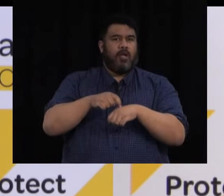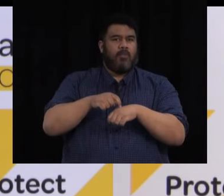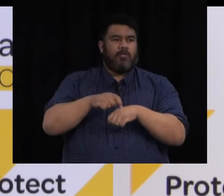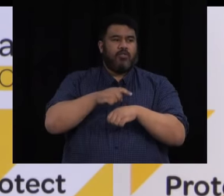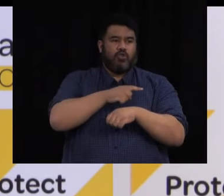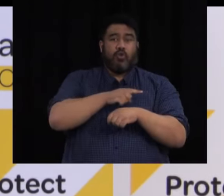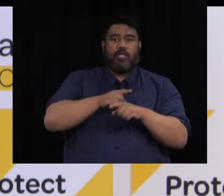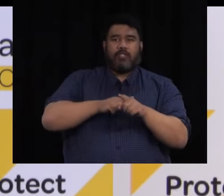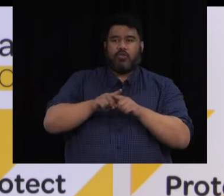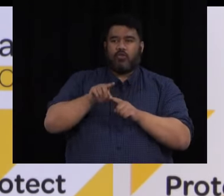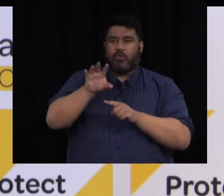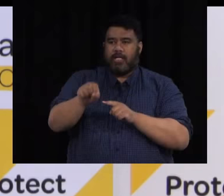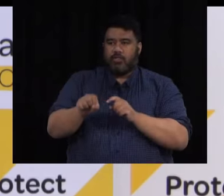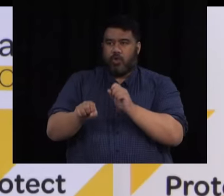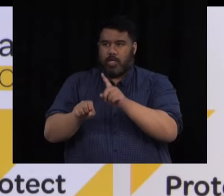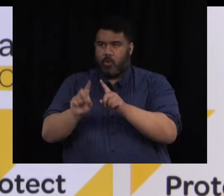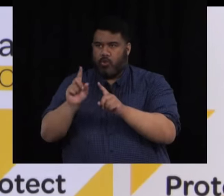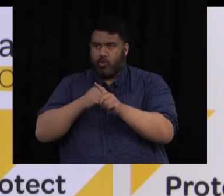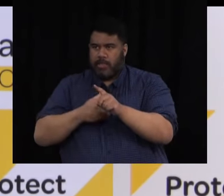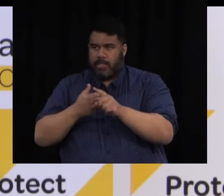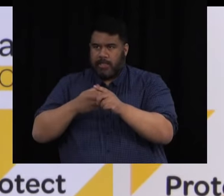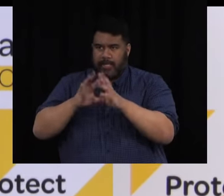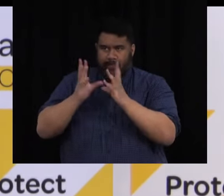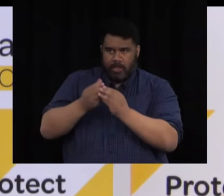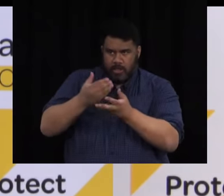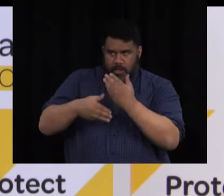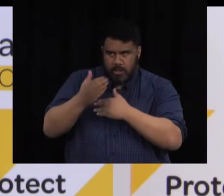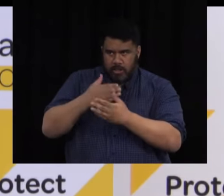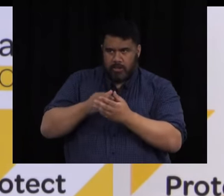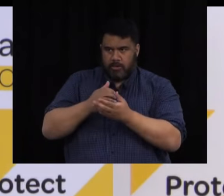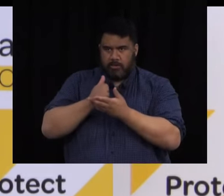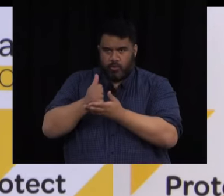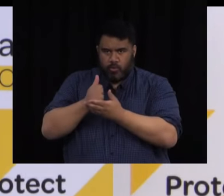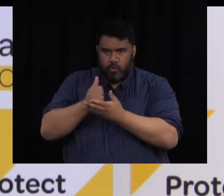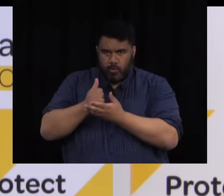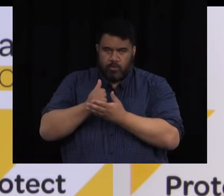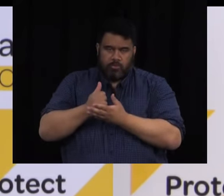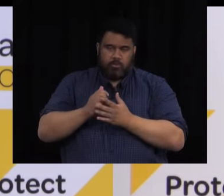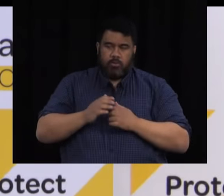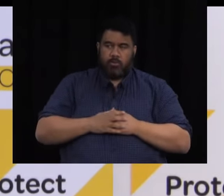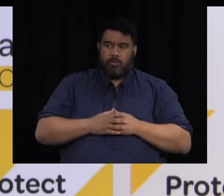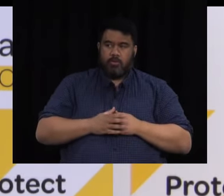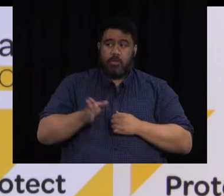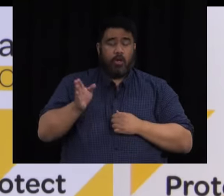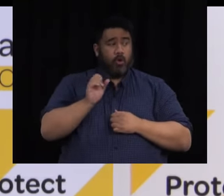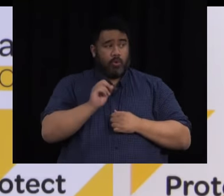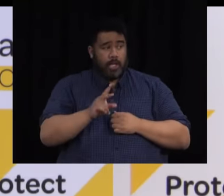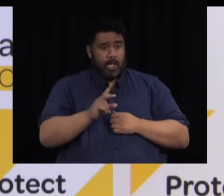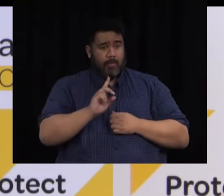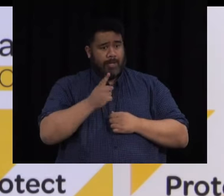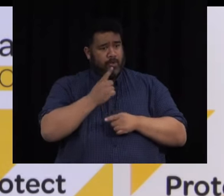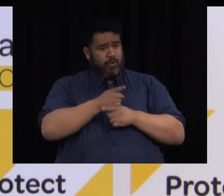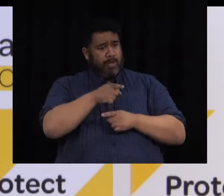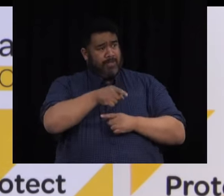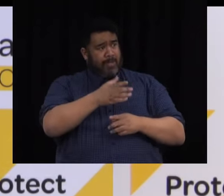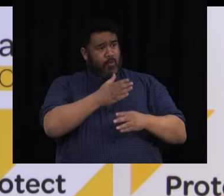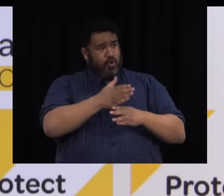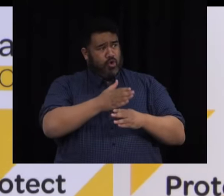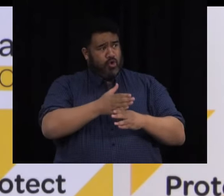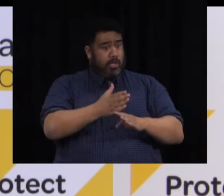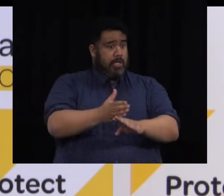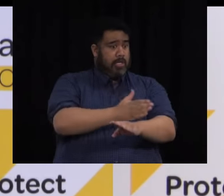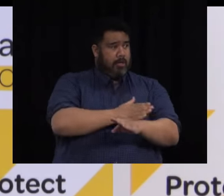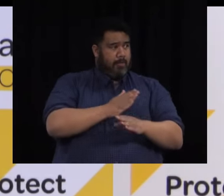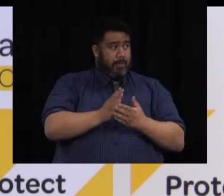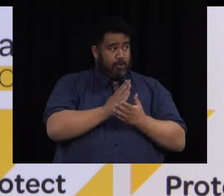through the full range of initiatives that are in the community is most important. In terms of that preparedness work though you could easily look to